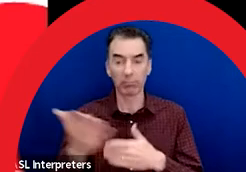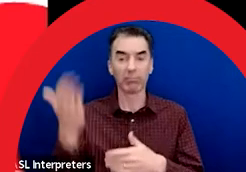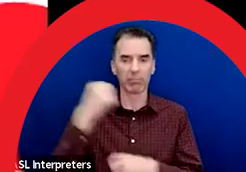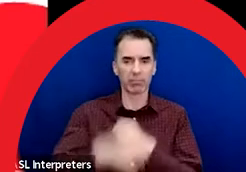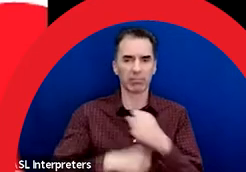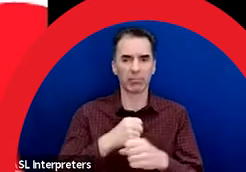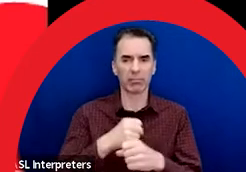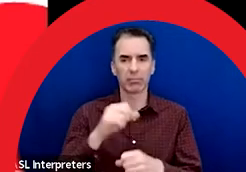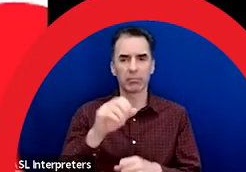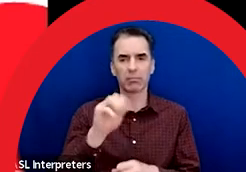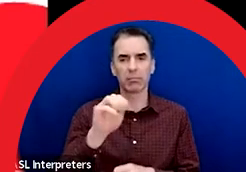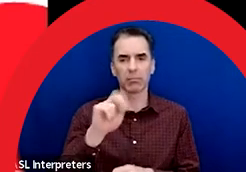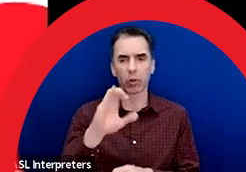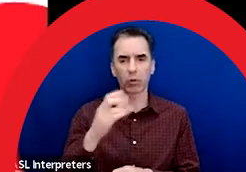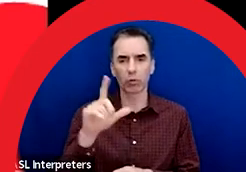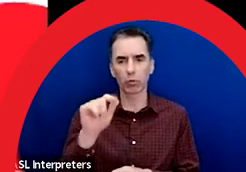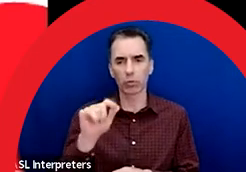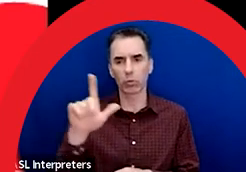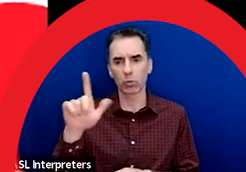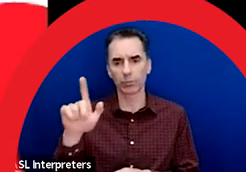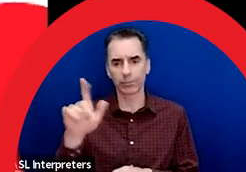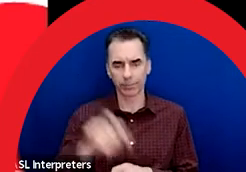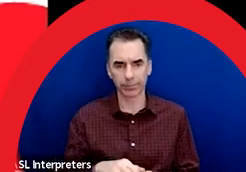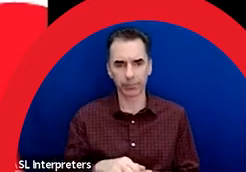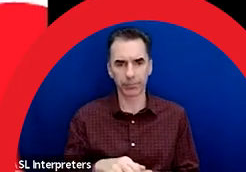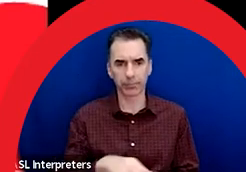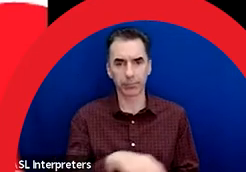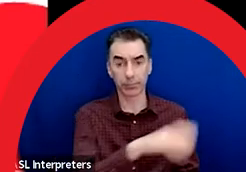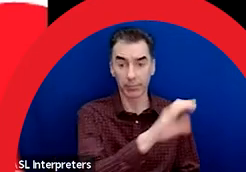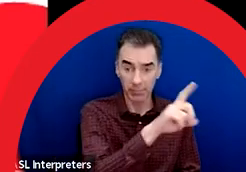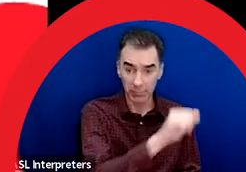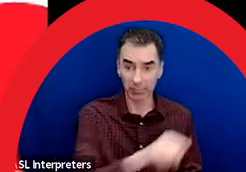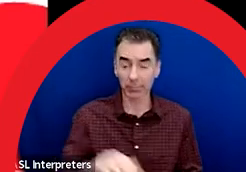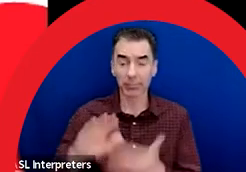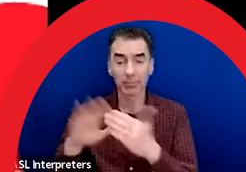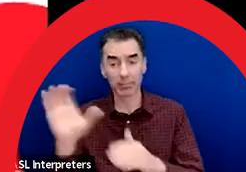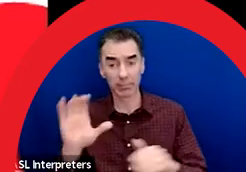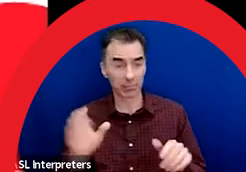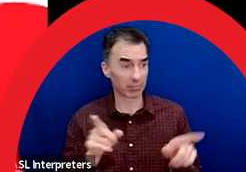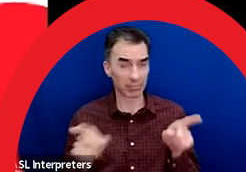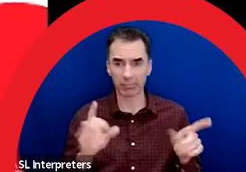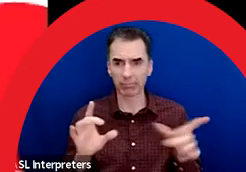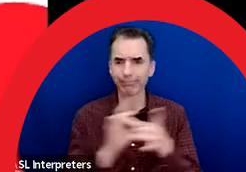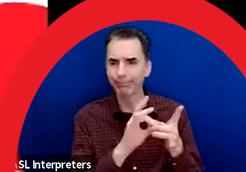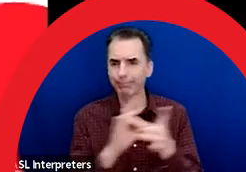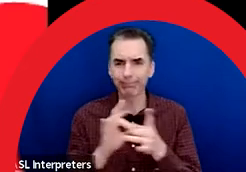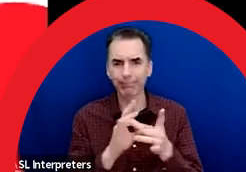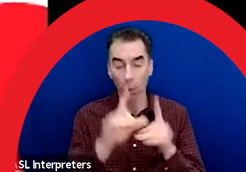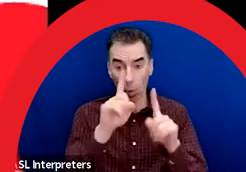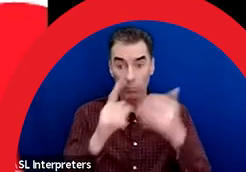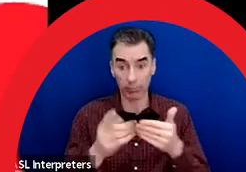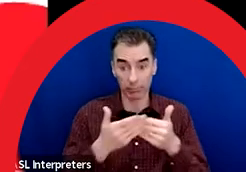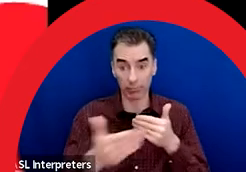The City of Calgary and Calgary Arts Development are working together to gradually transition over the course of three years,